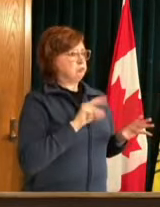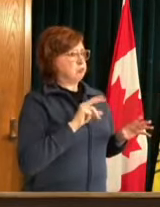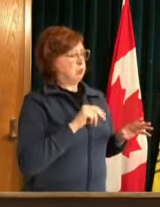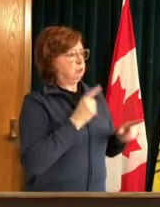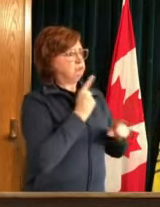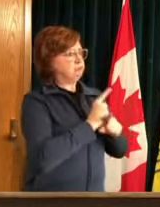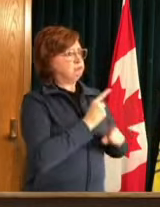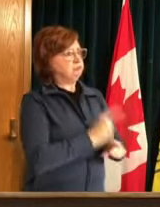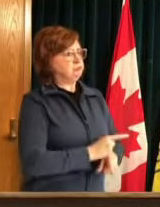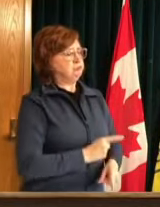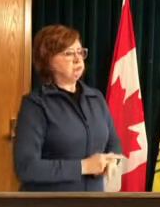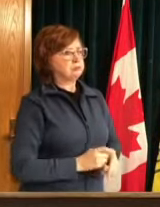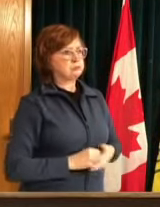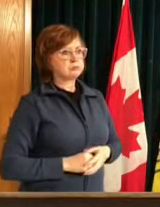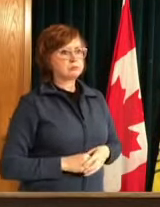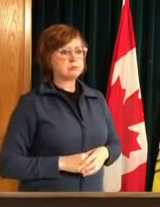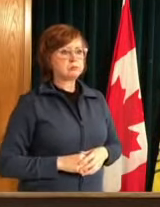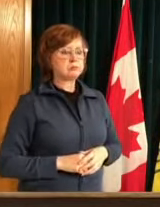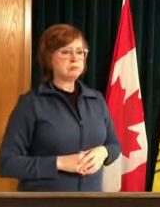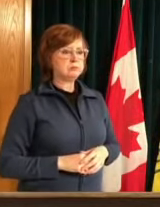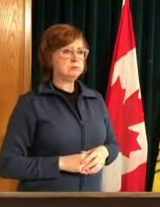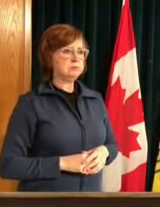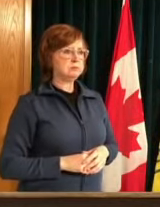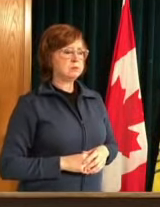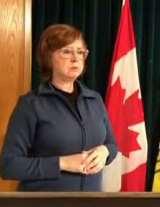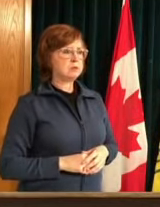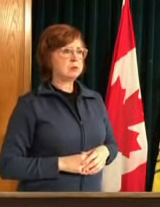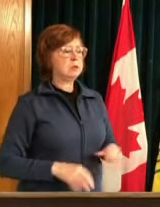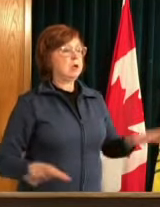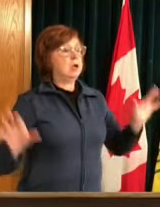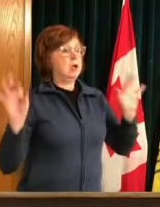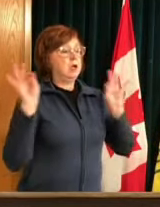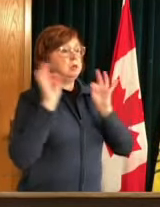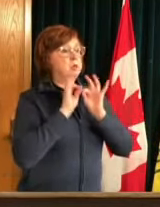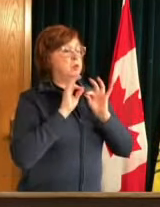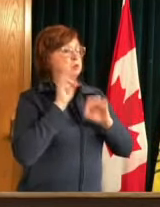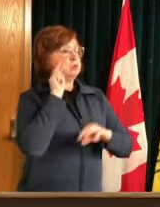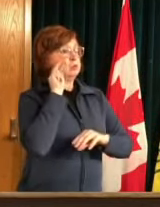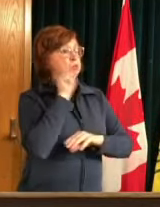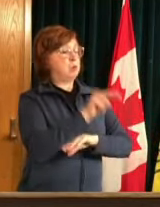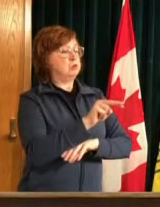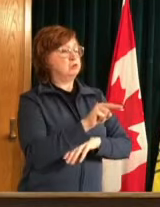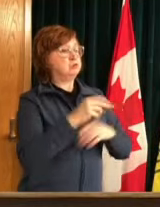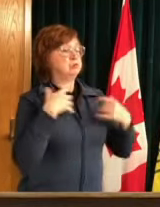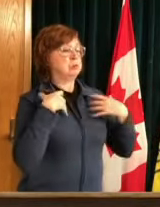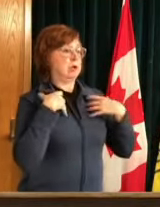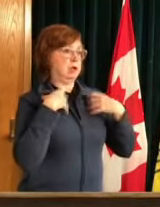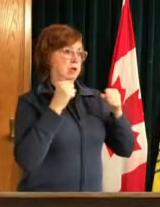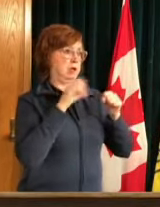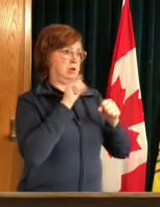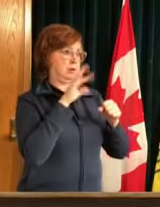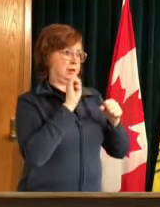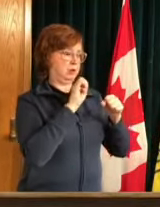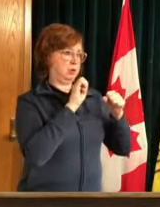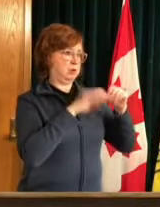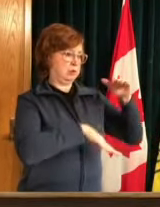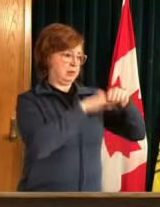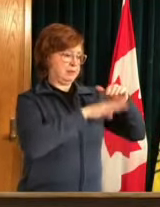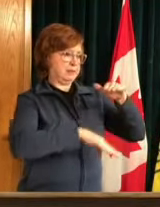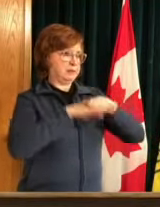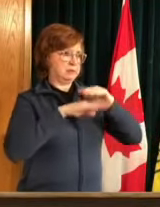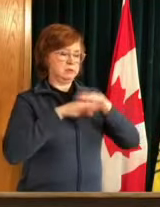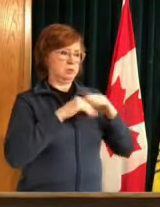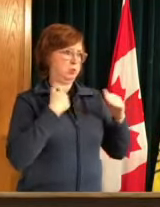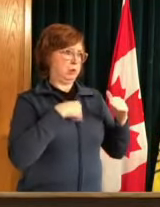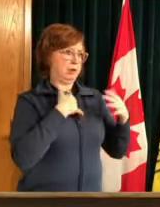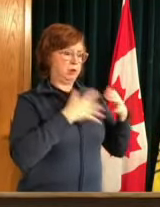but uh we do need to uh keep an eye on our on our health care capacity uh most certainly and we are keeping an eye on that um and ultimately